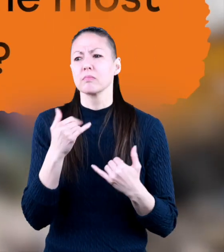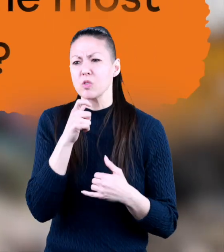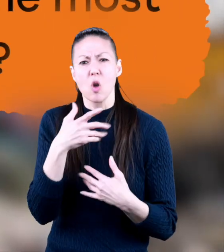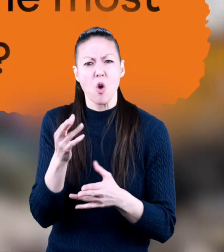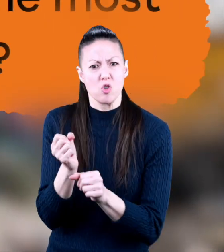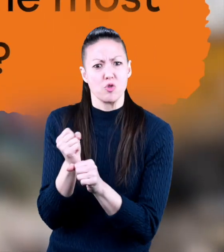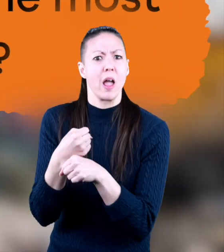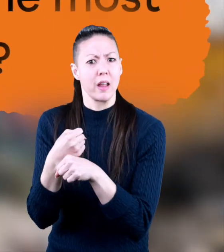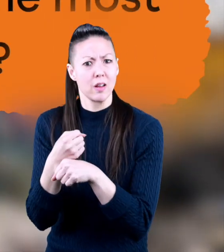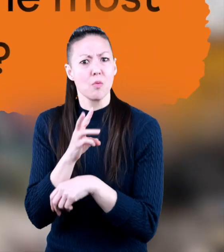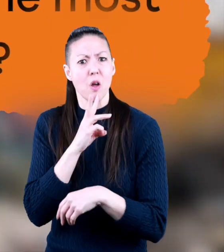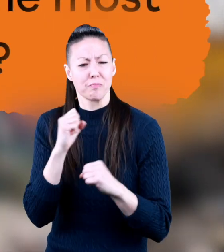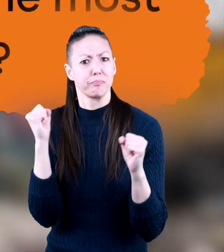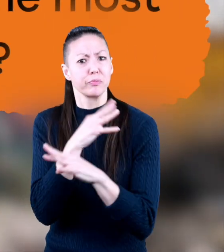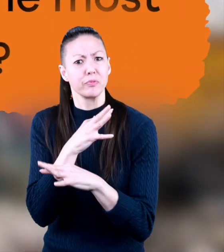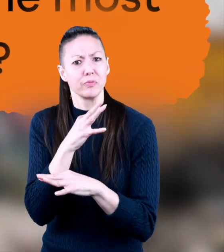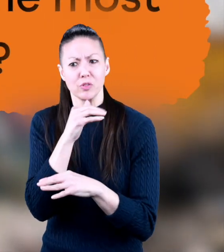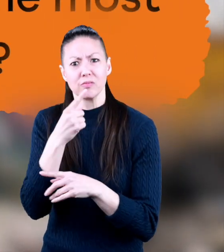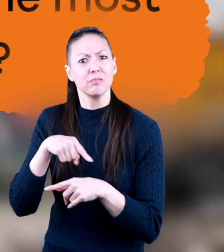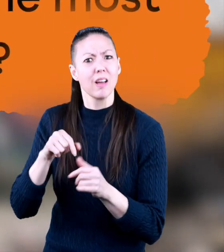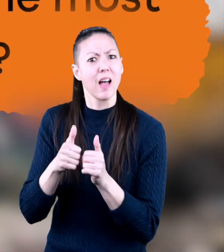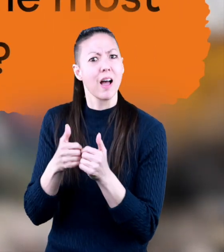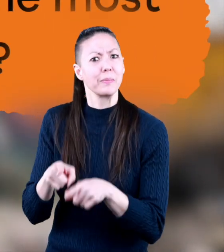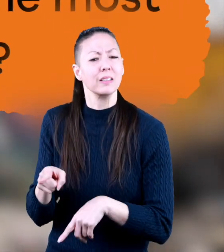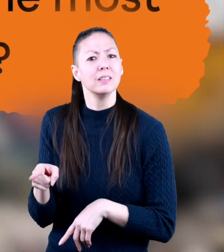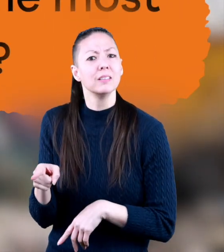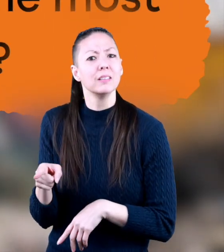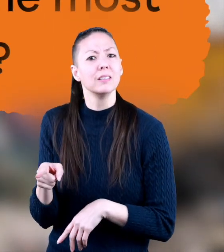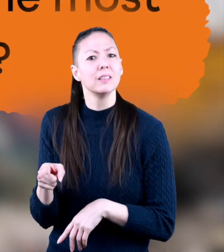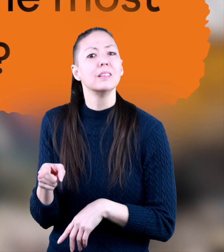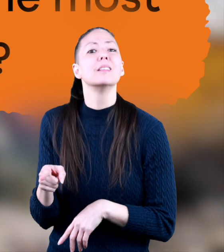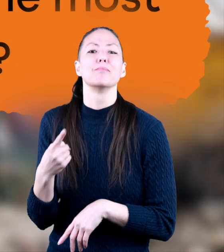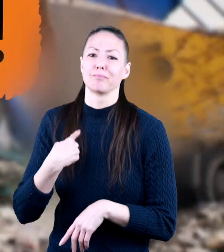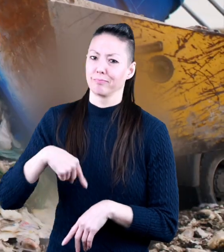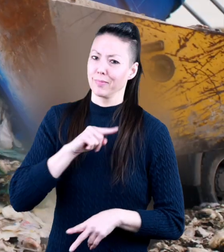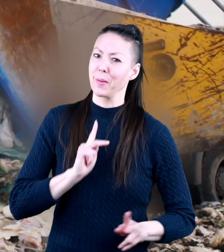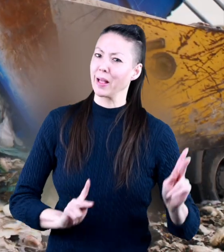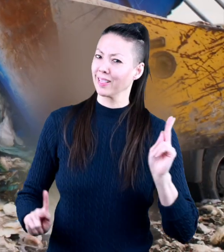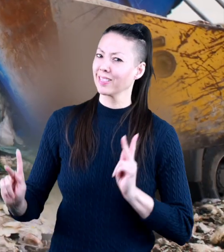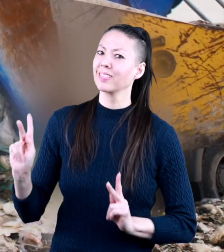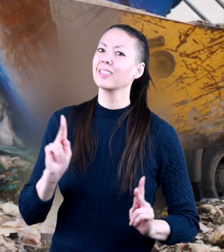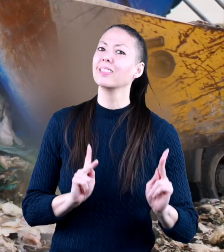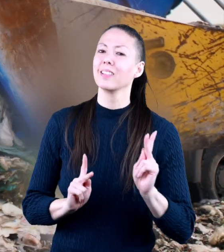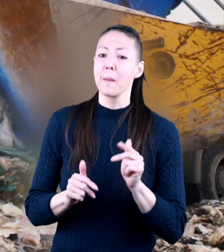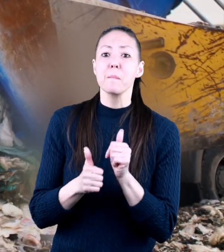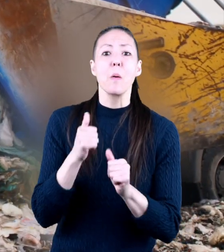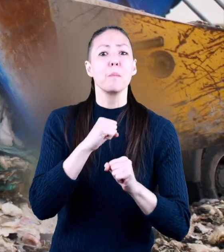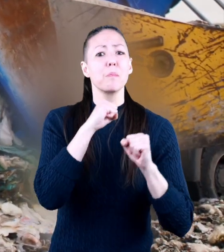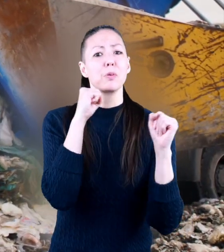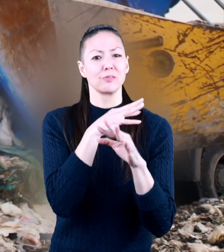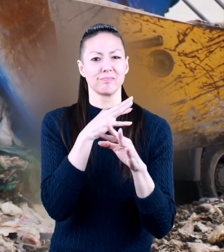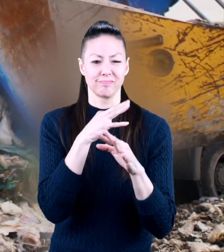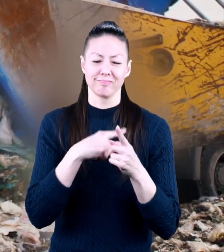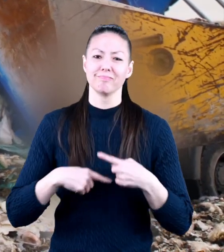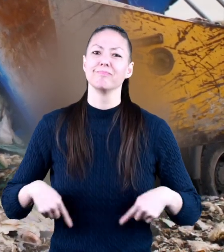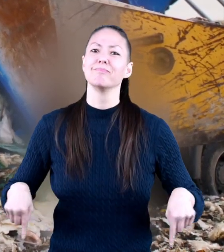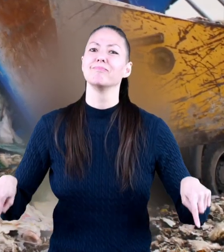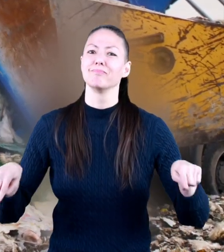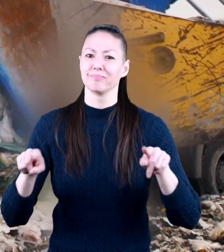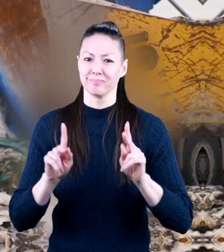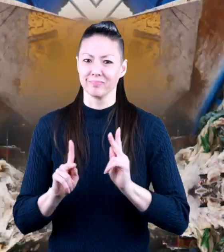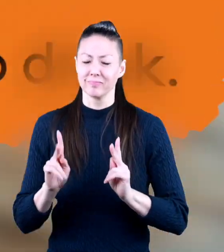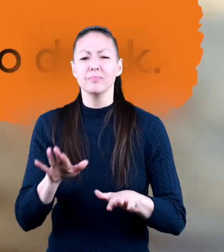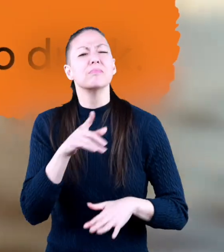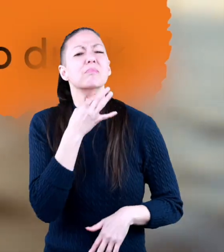or what creates the most water pollution we do most pollution is man-made